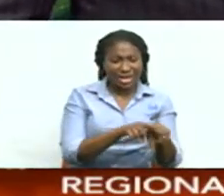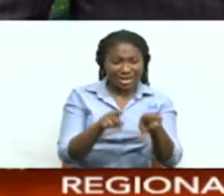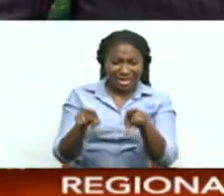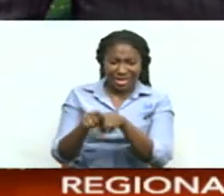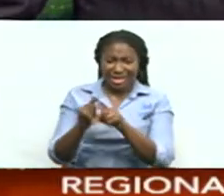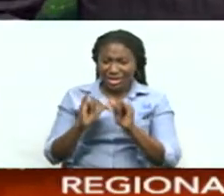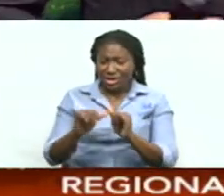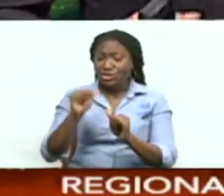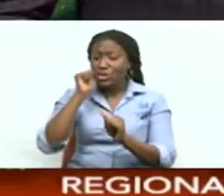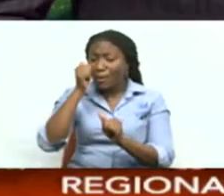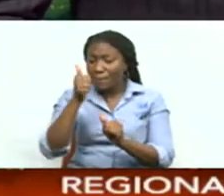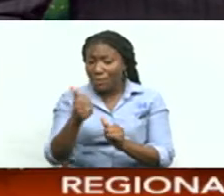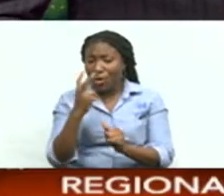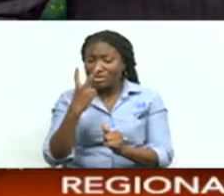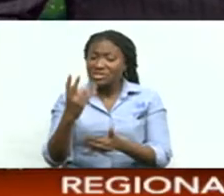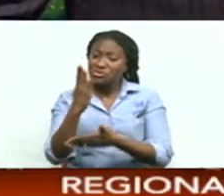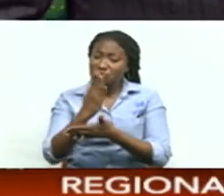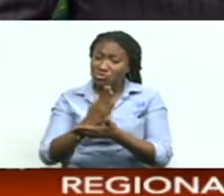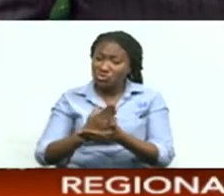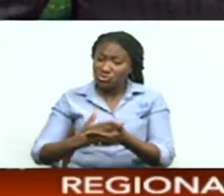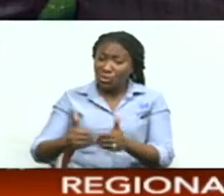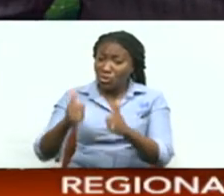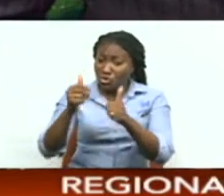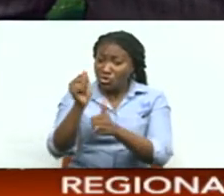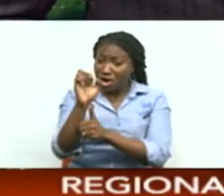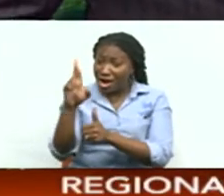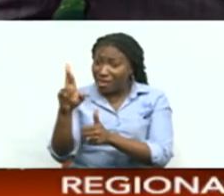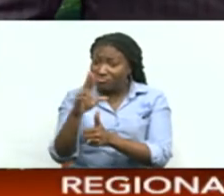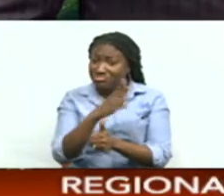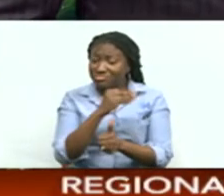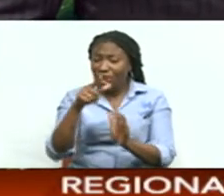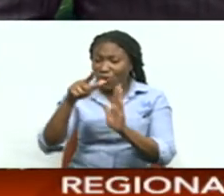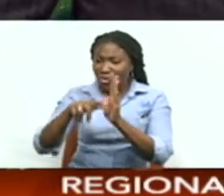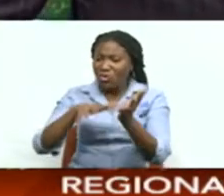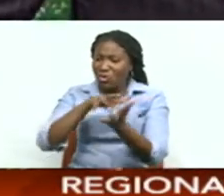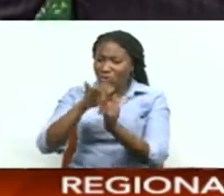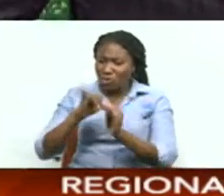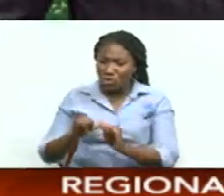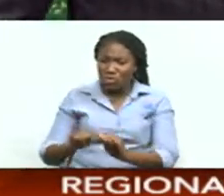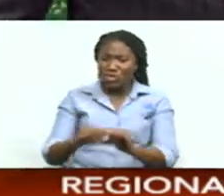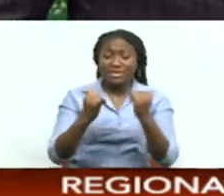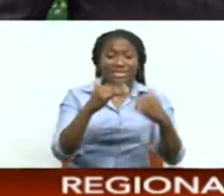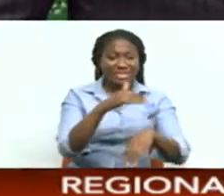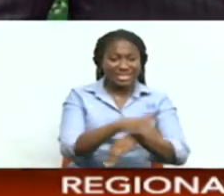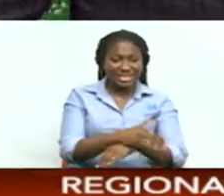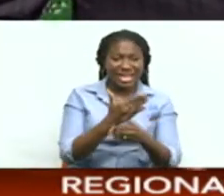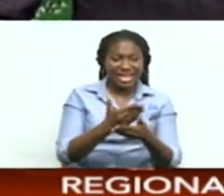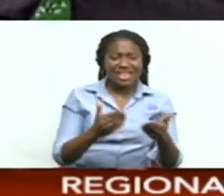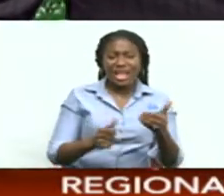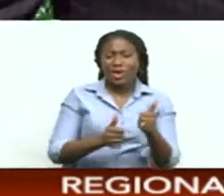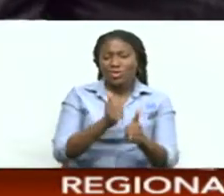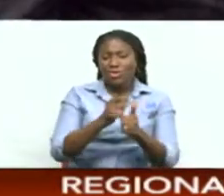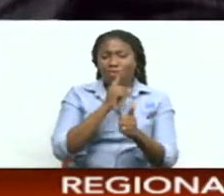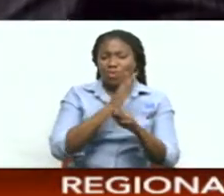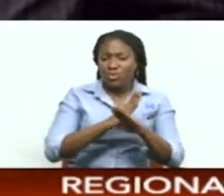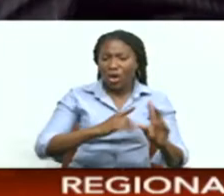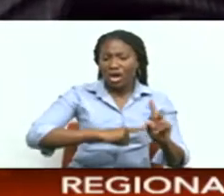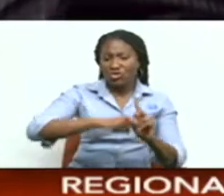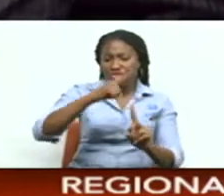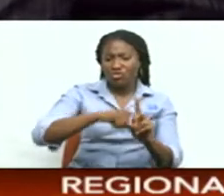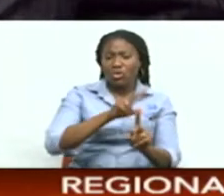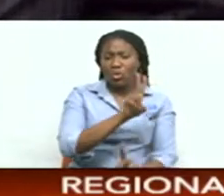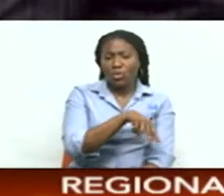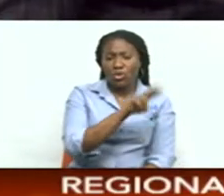playing out tomorrow Could see some areas of good air quality as that low-level trough approaches Tonight things remain mostly settled Minimum lows between